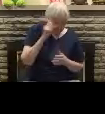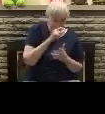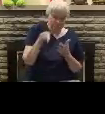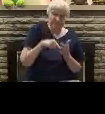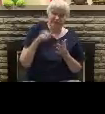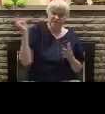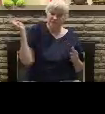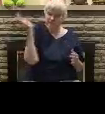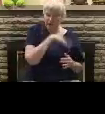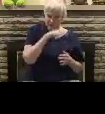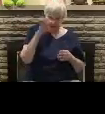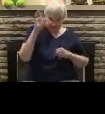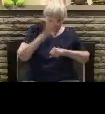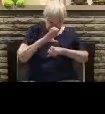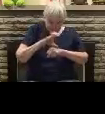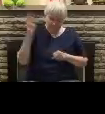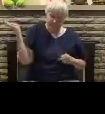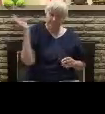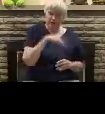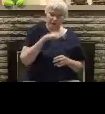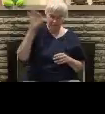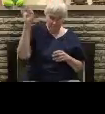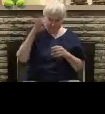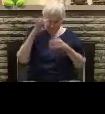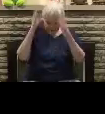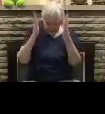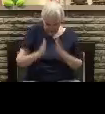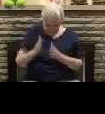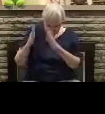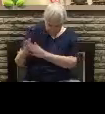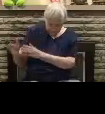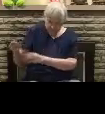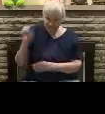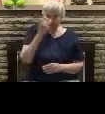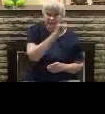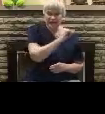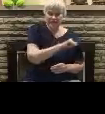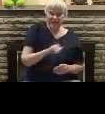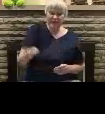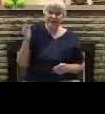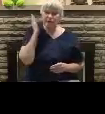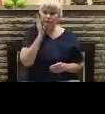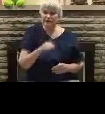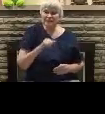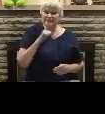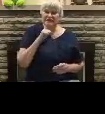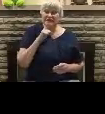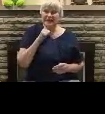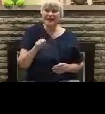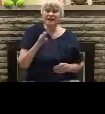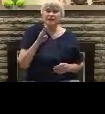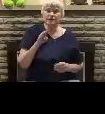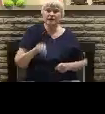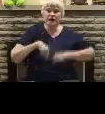false church that you see and these false preachers like Sarah Reed, they will be left behind at the time of the rapture